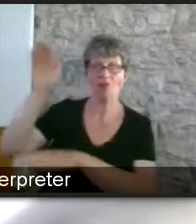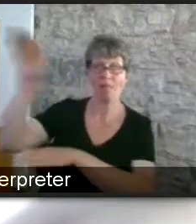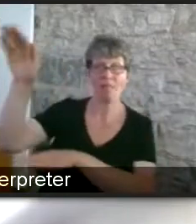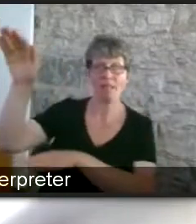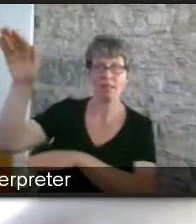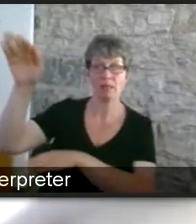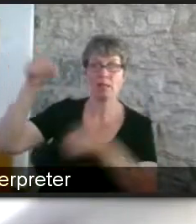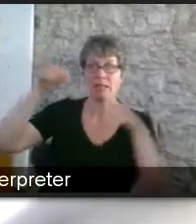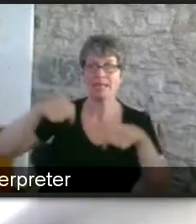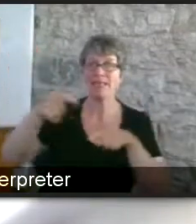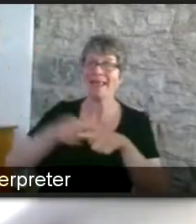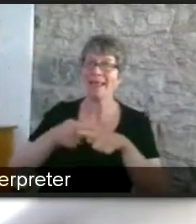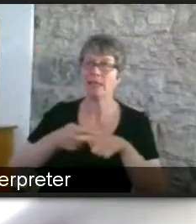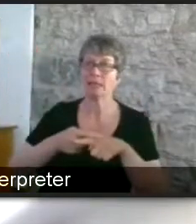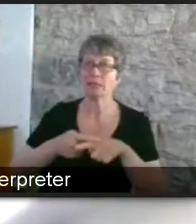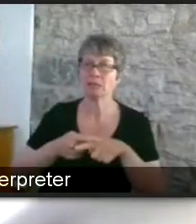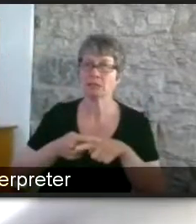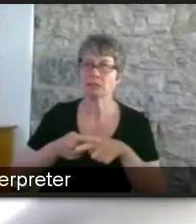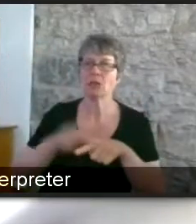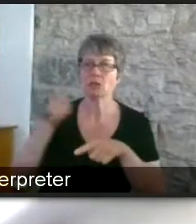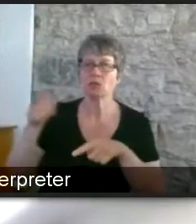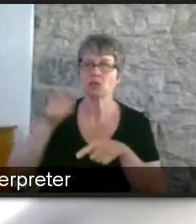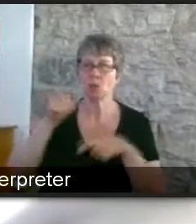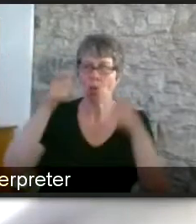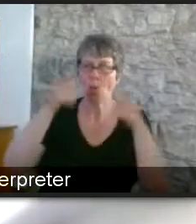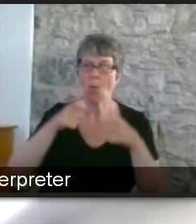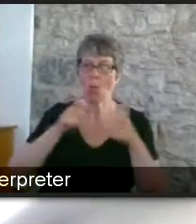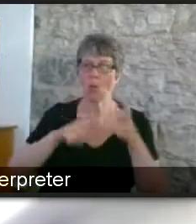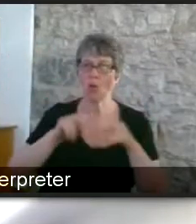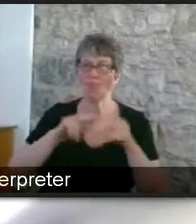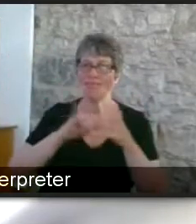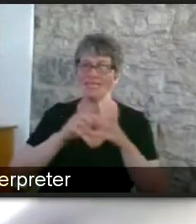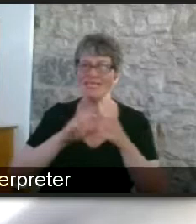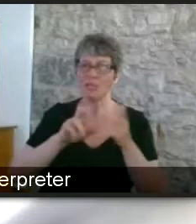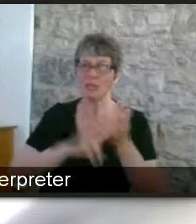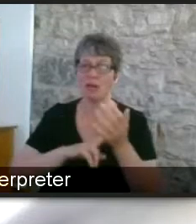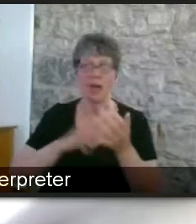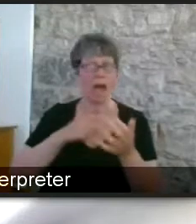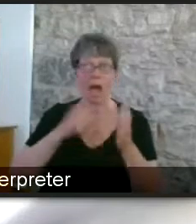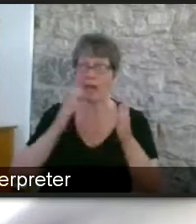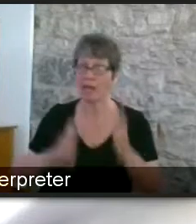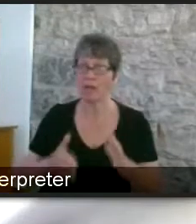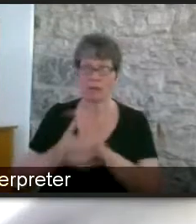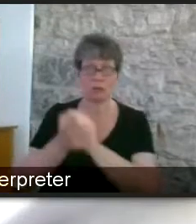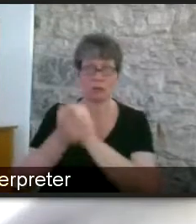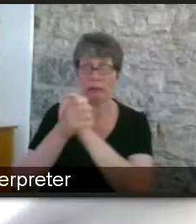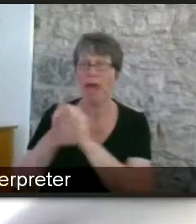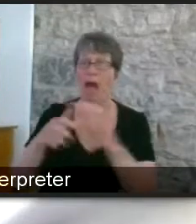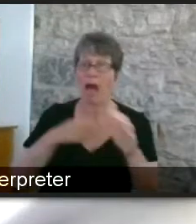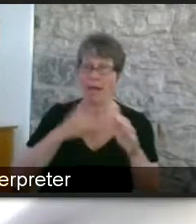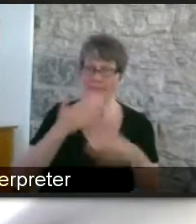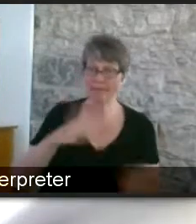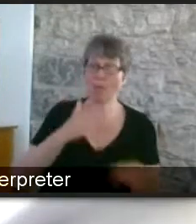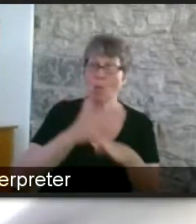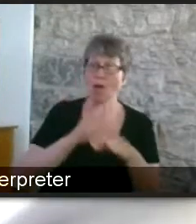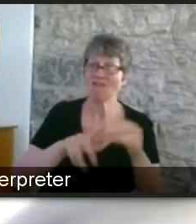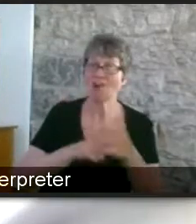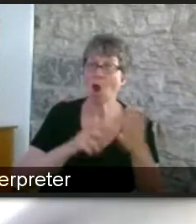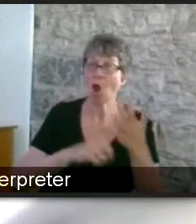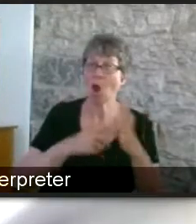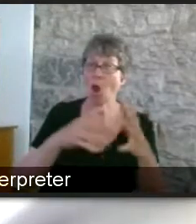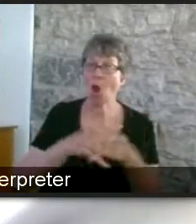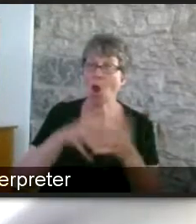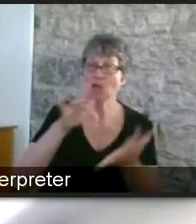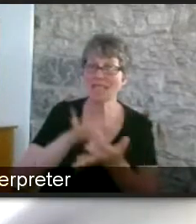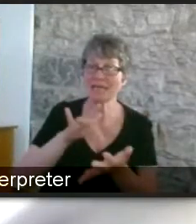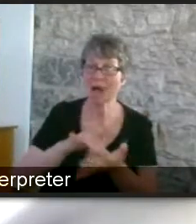england uh to the court of sessions and i had to beg favors basically i worked for law center and i was ringing up